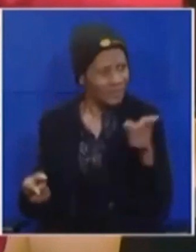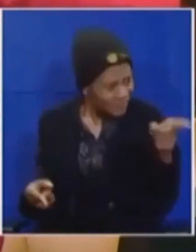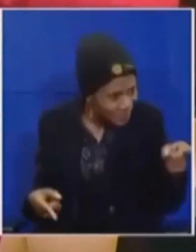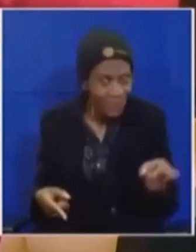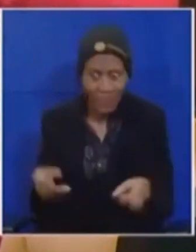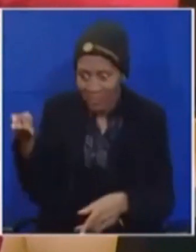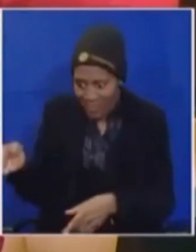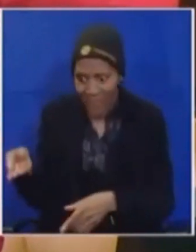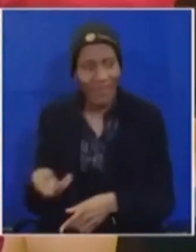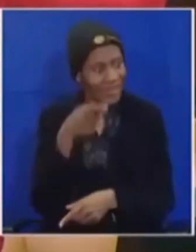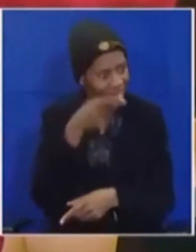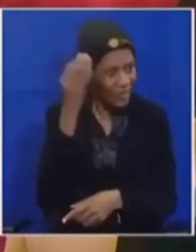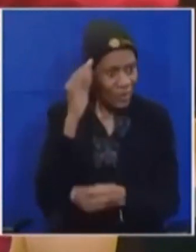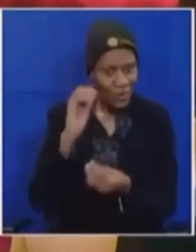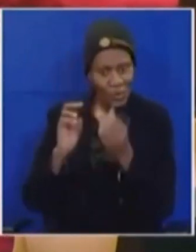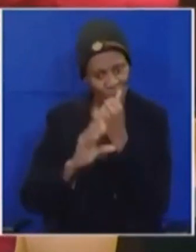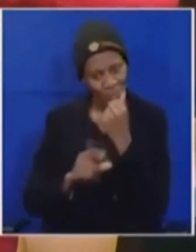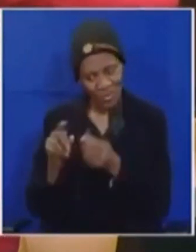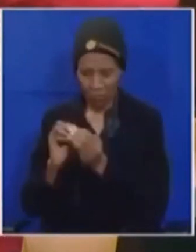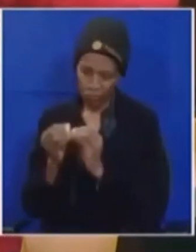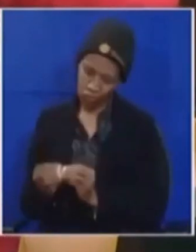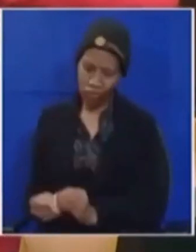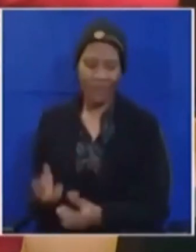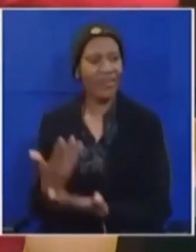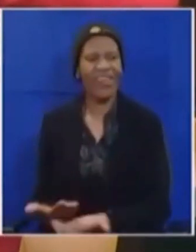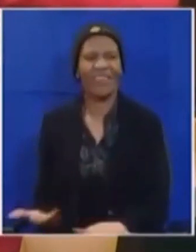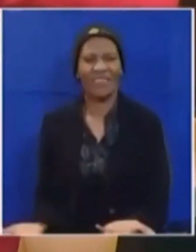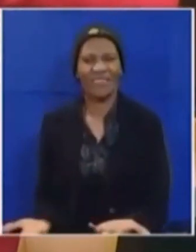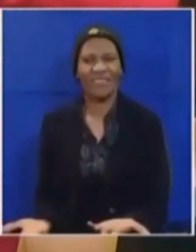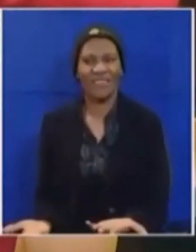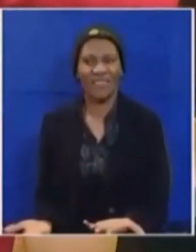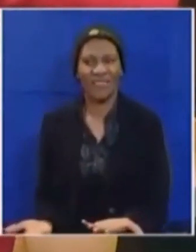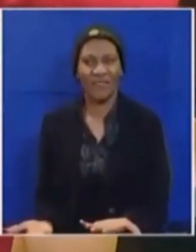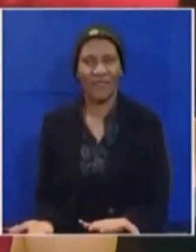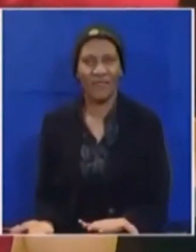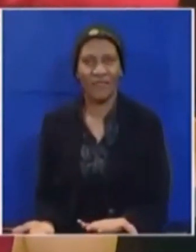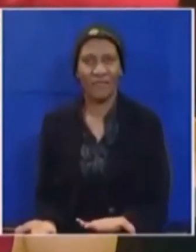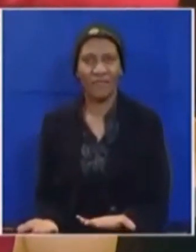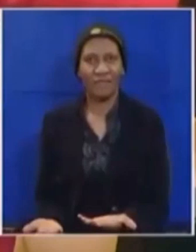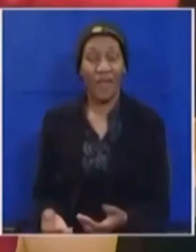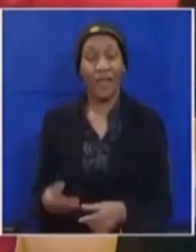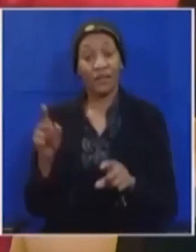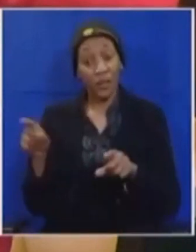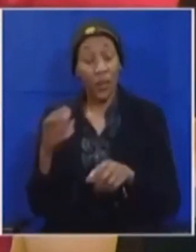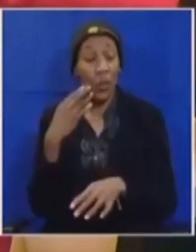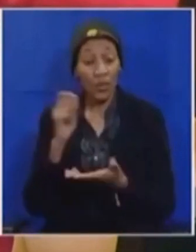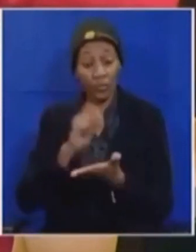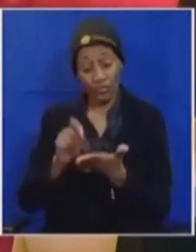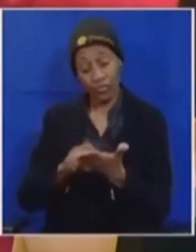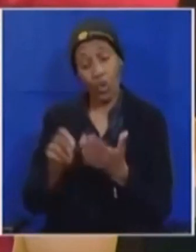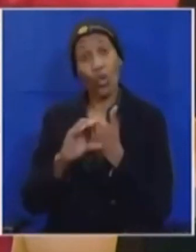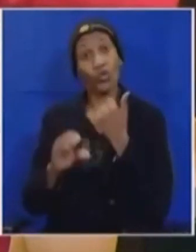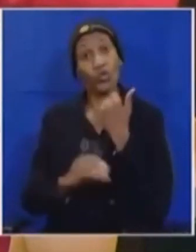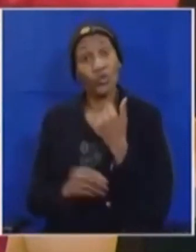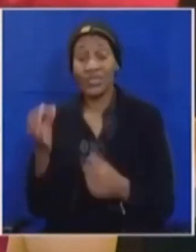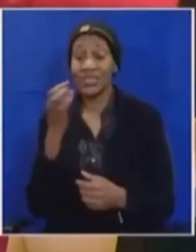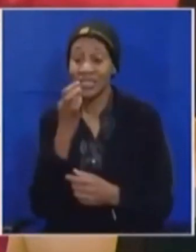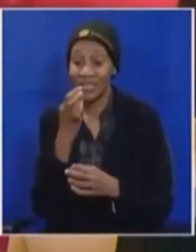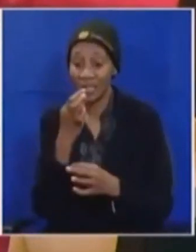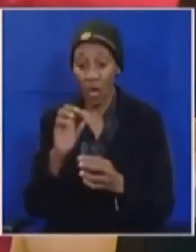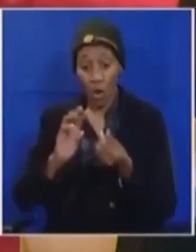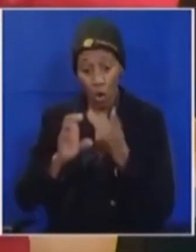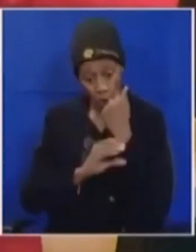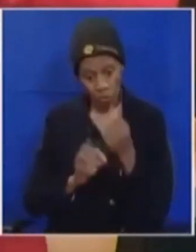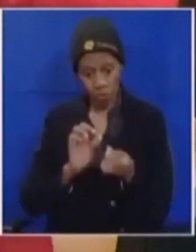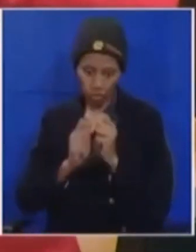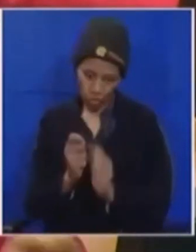amended that constitution when he wrote it included in that constitution an amendment of the same constitution